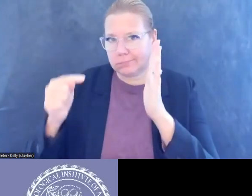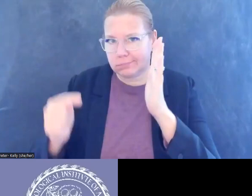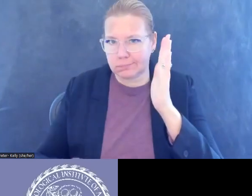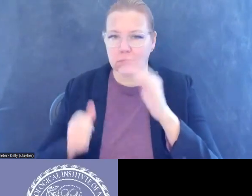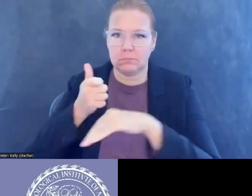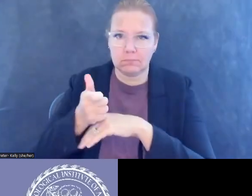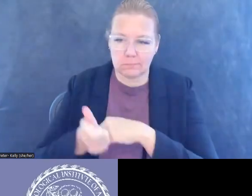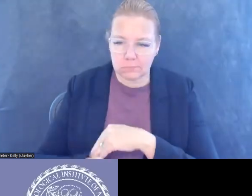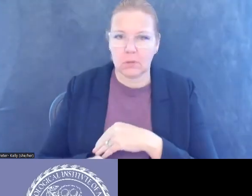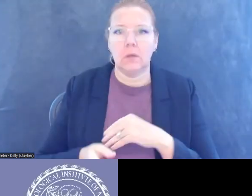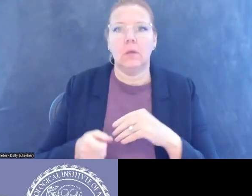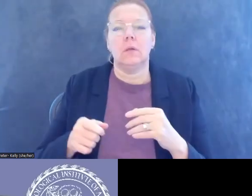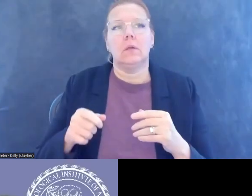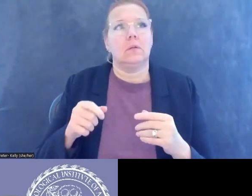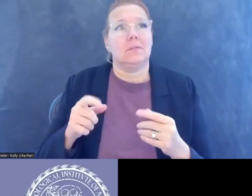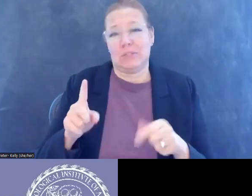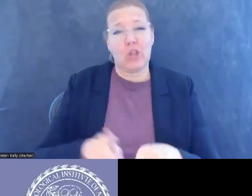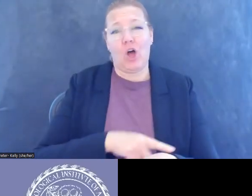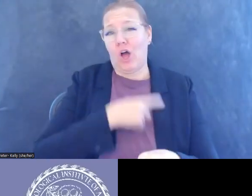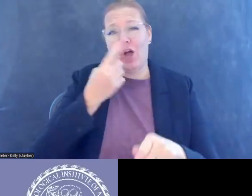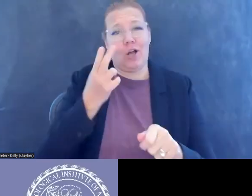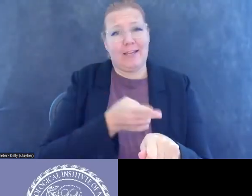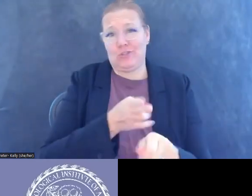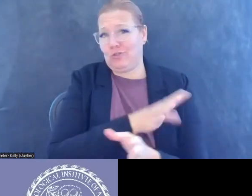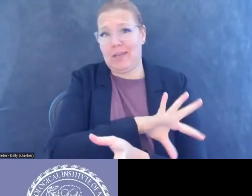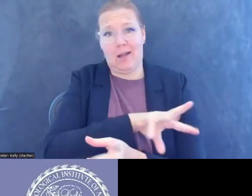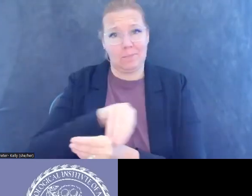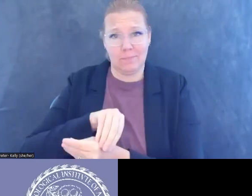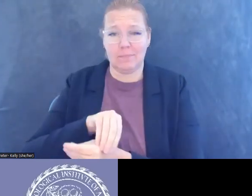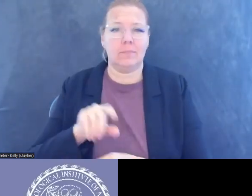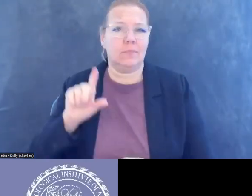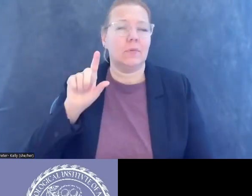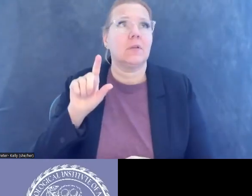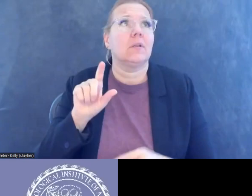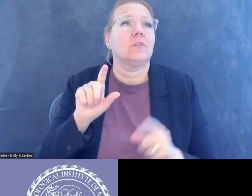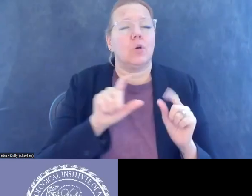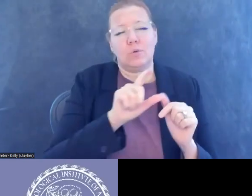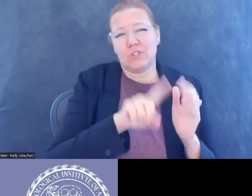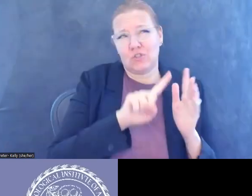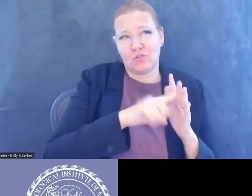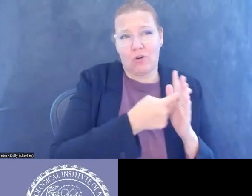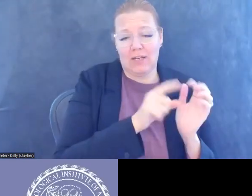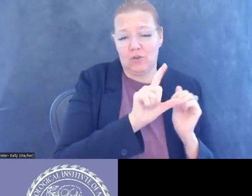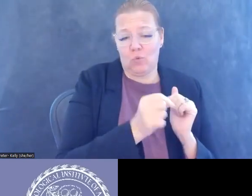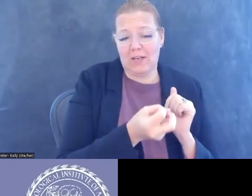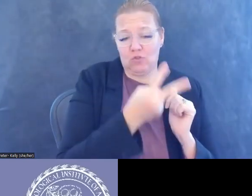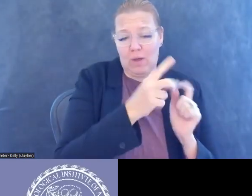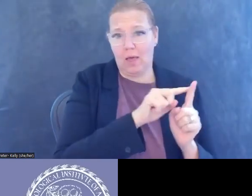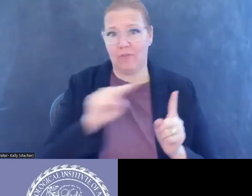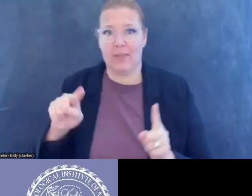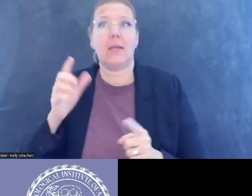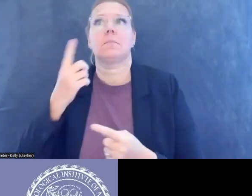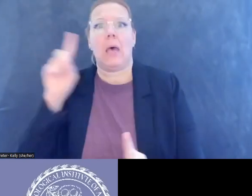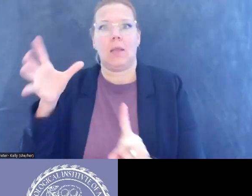case that started in 2012 with the charges coming in 2019, these are very